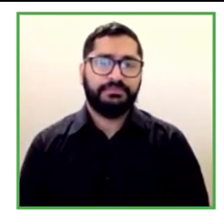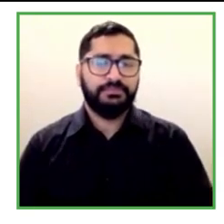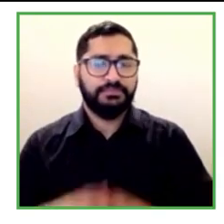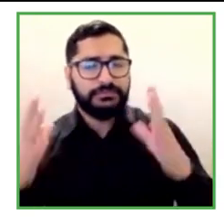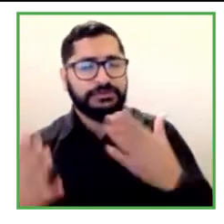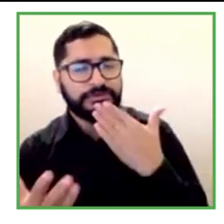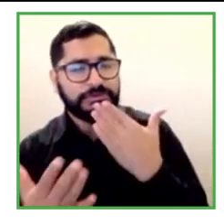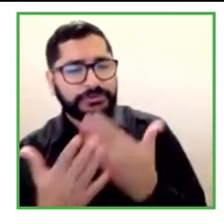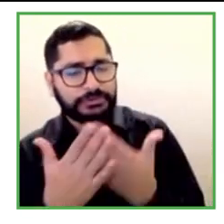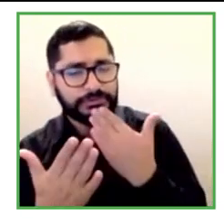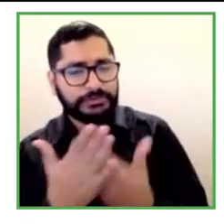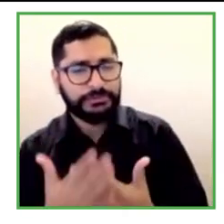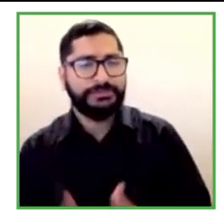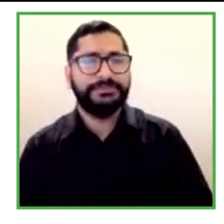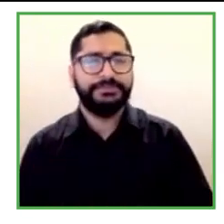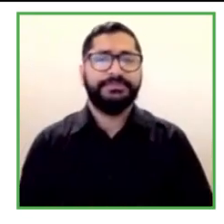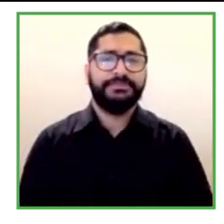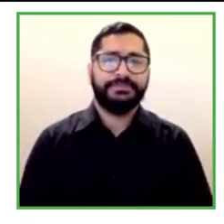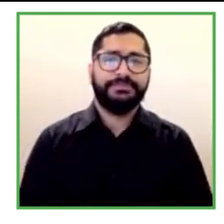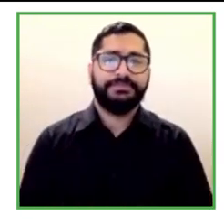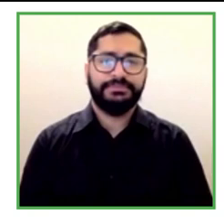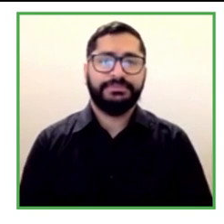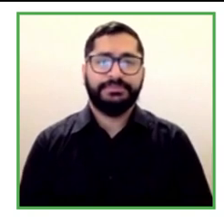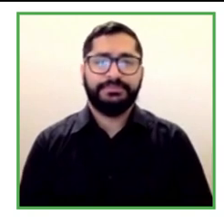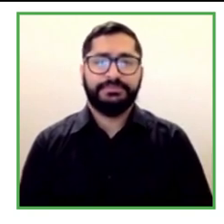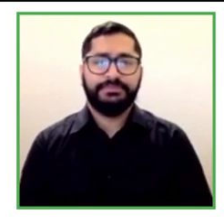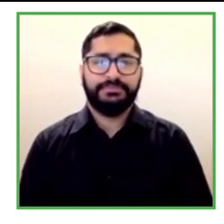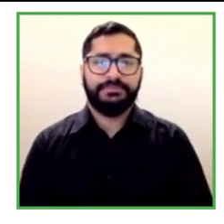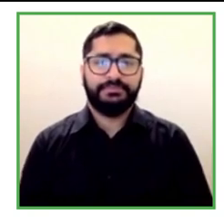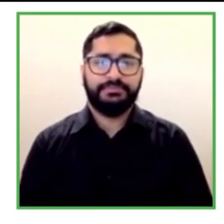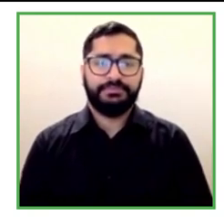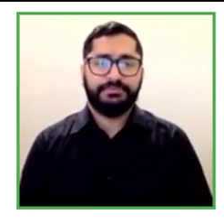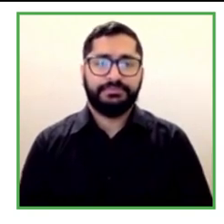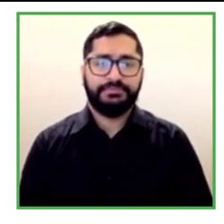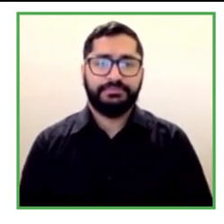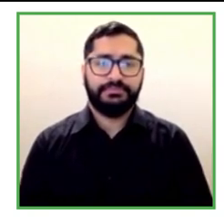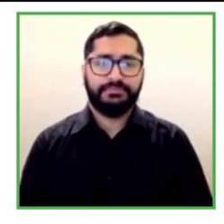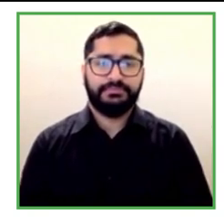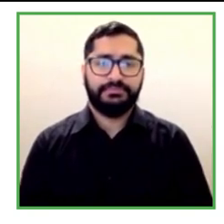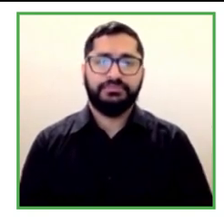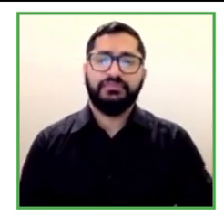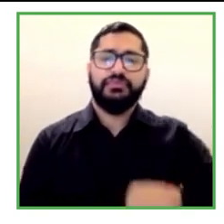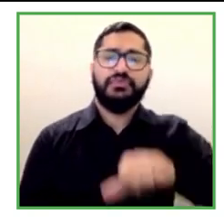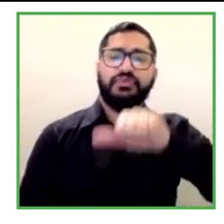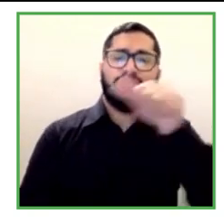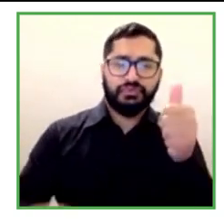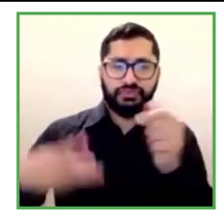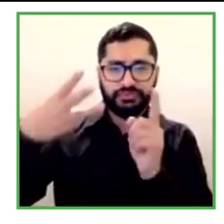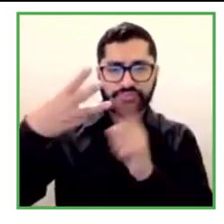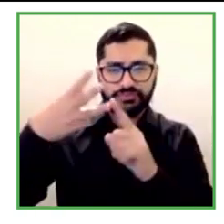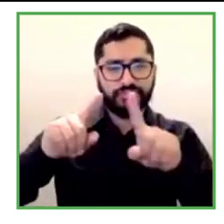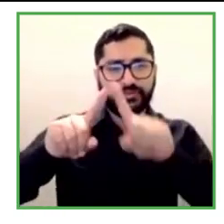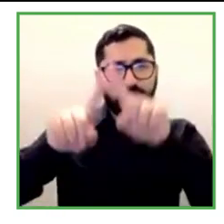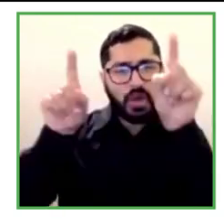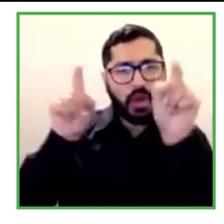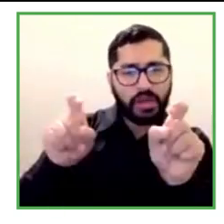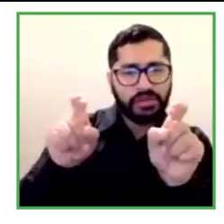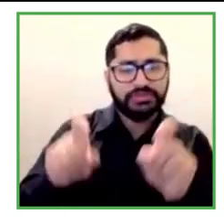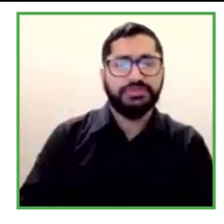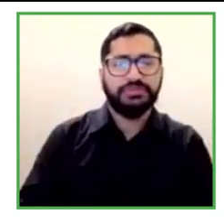My third question will be about digital inclusion and digital